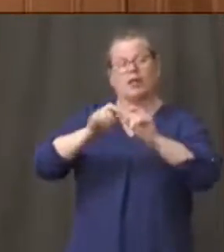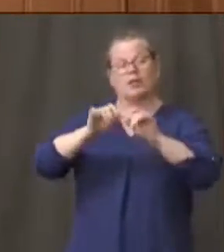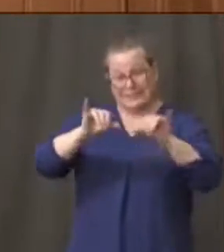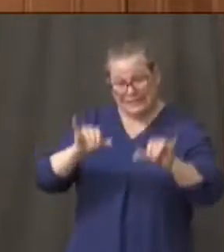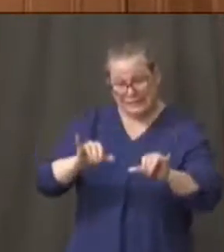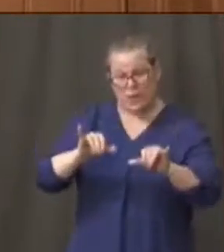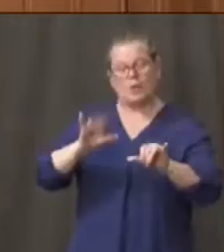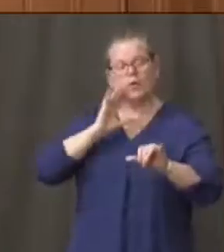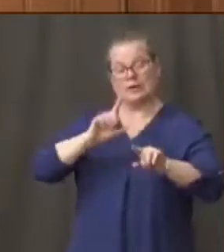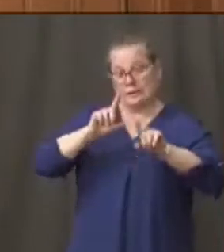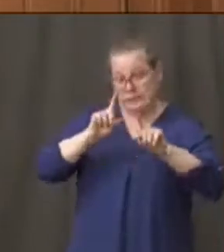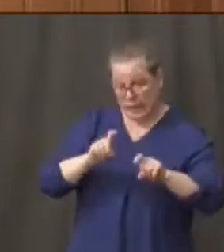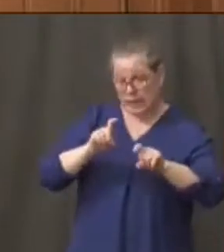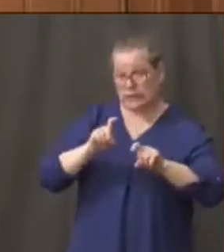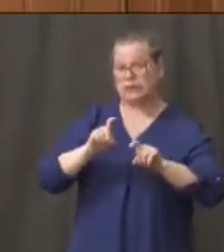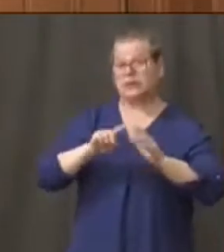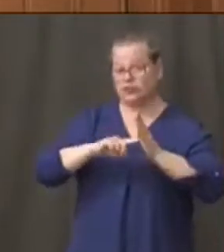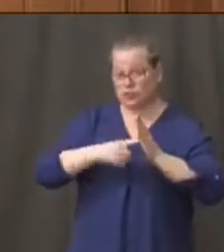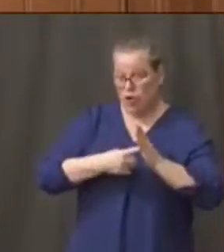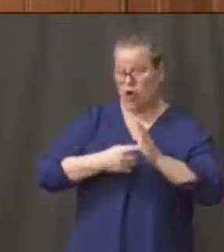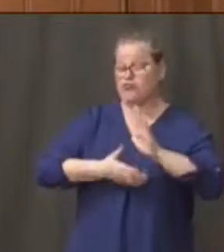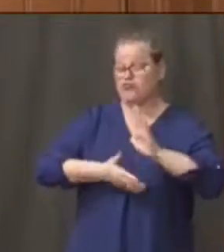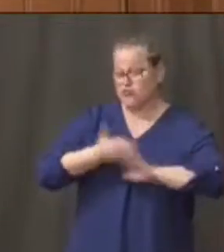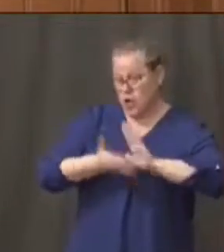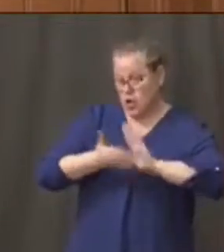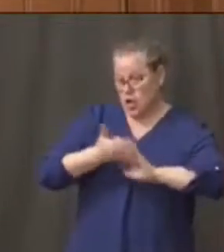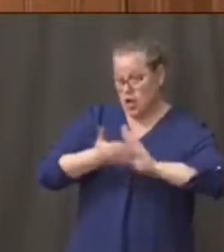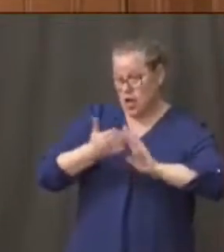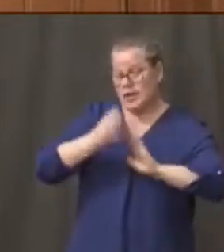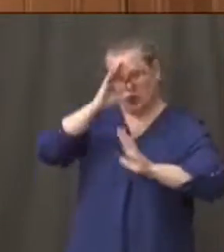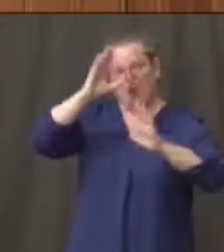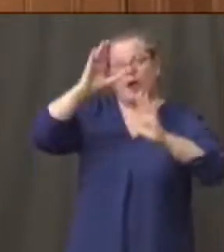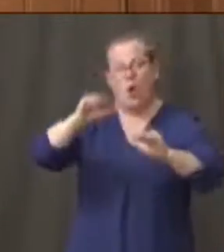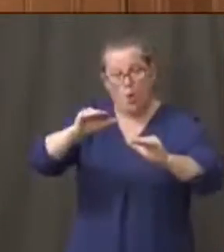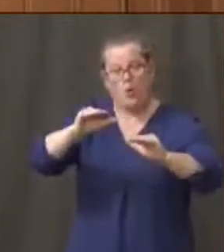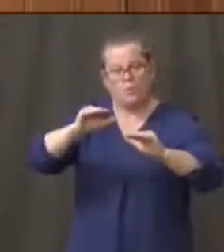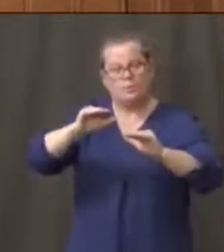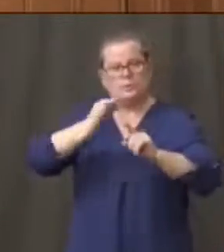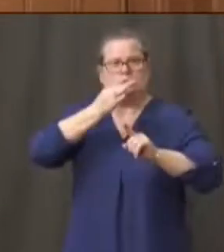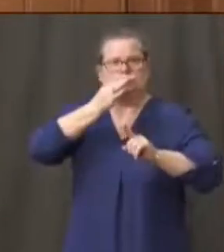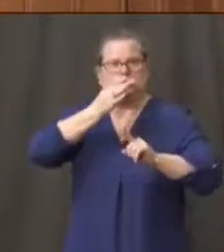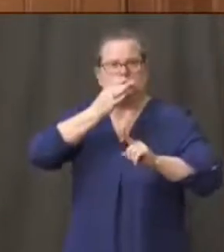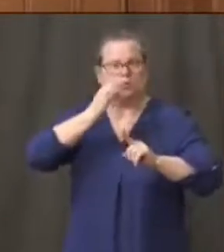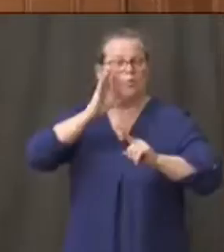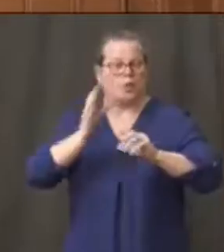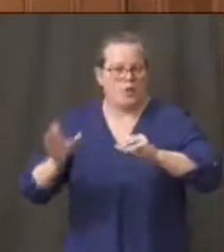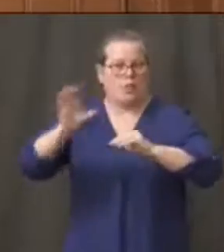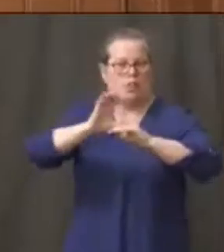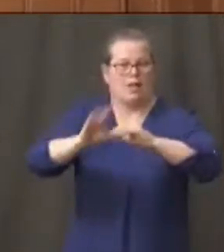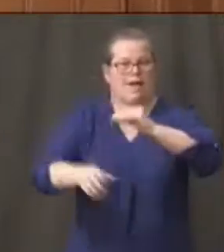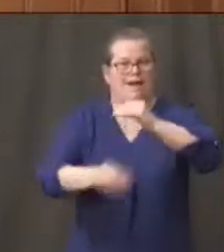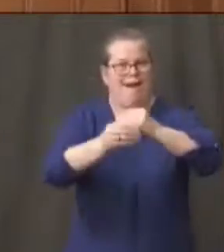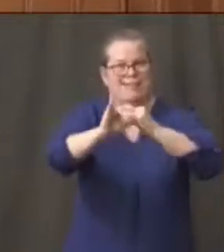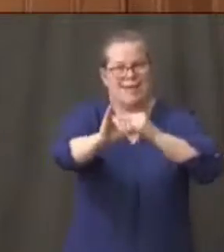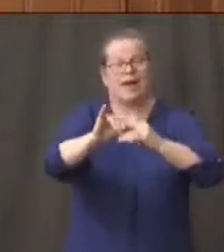be forthcoming in the not too distant future as well the funding is all available it's just dependent on getting the system and able to provide that